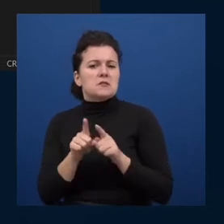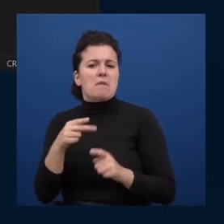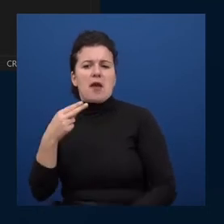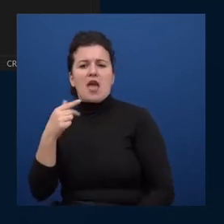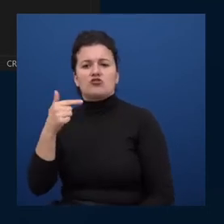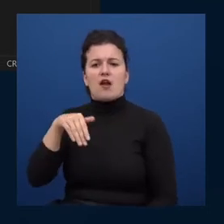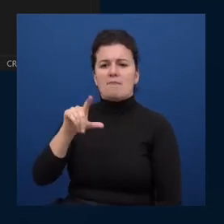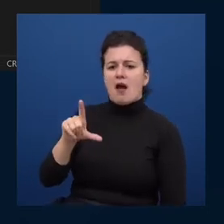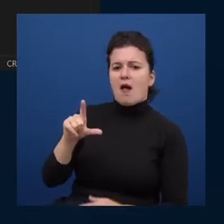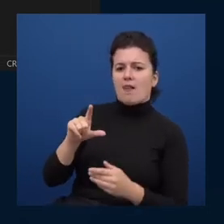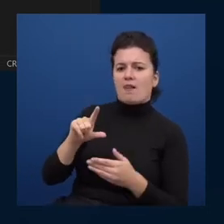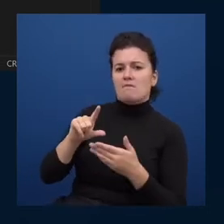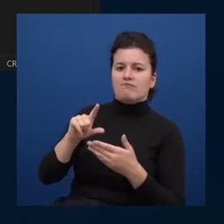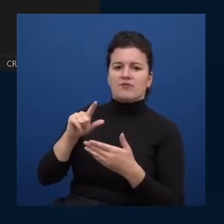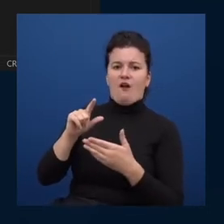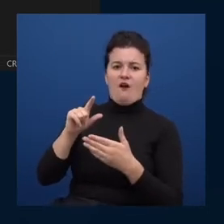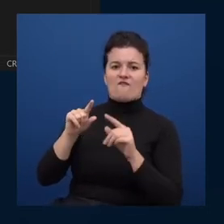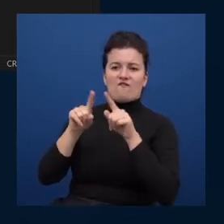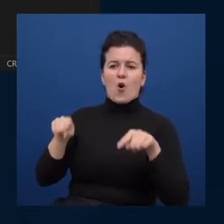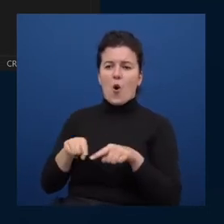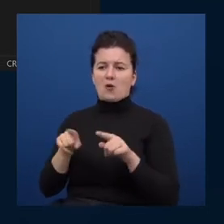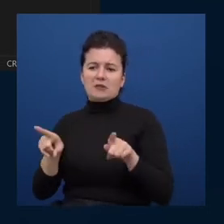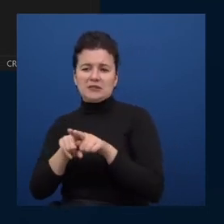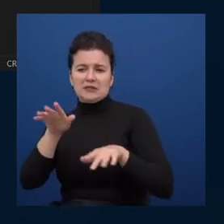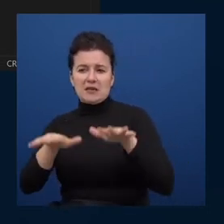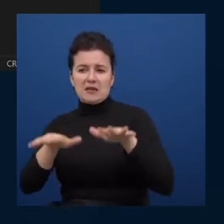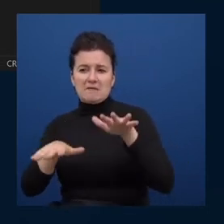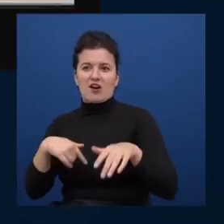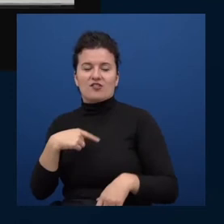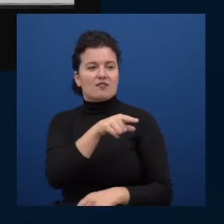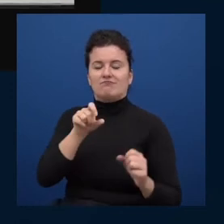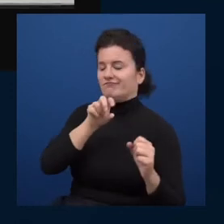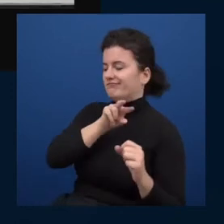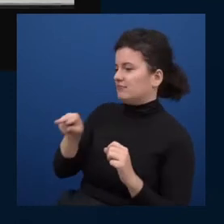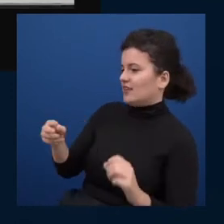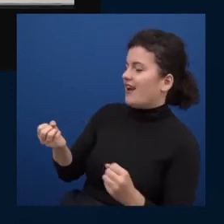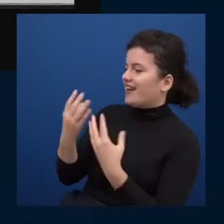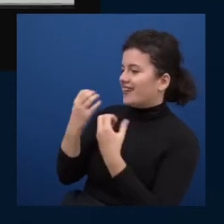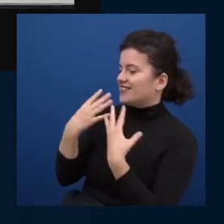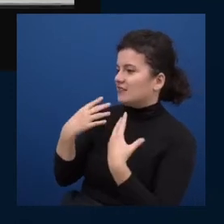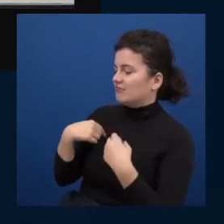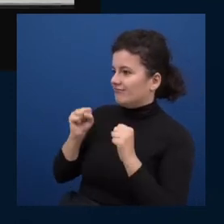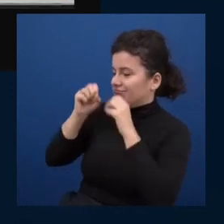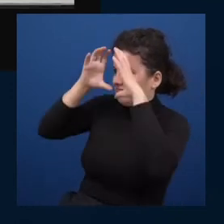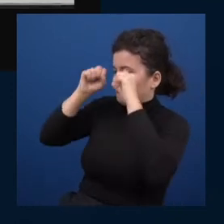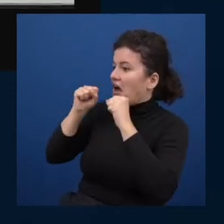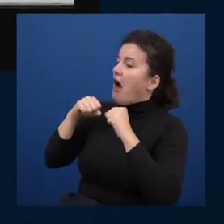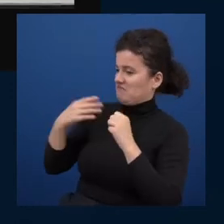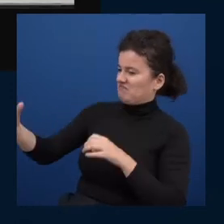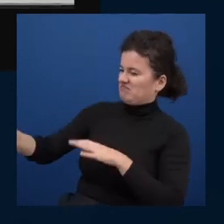that's how you get past the interview and how you then get into the job so yeah